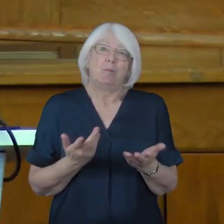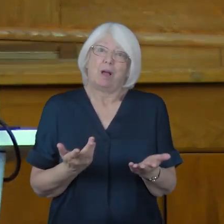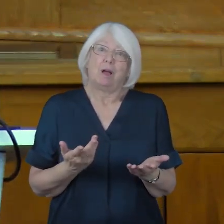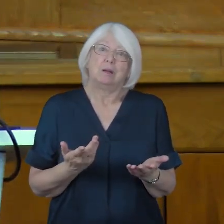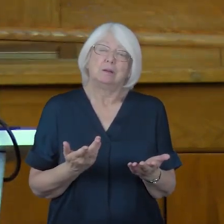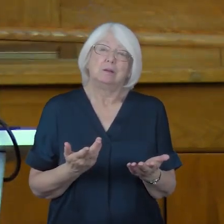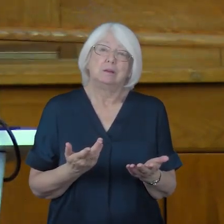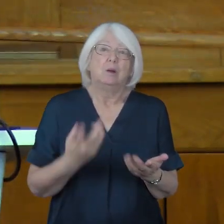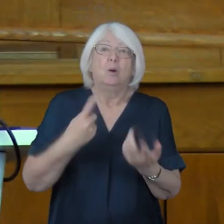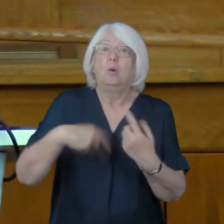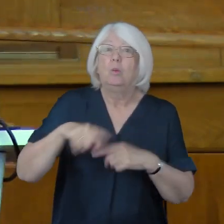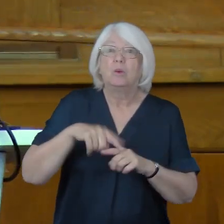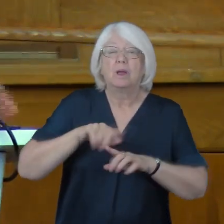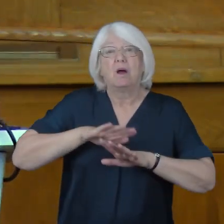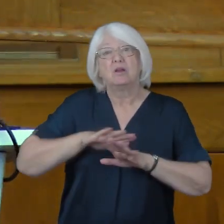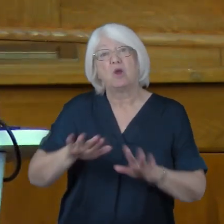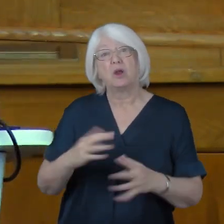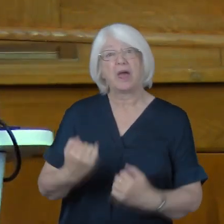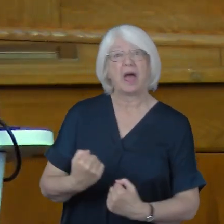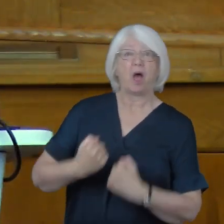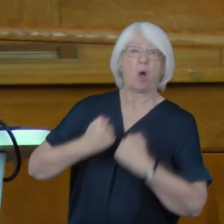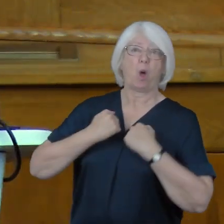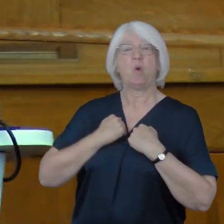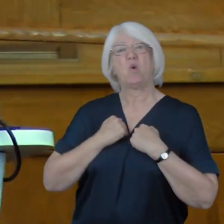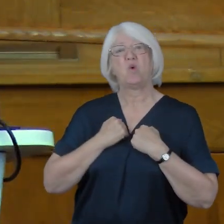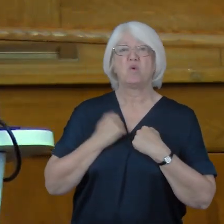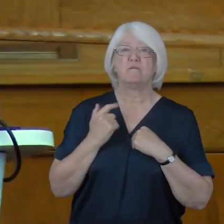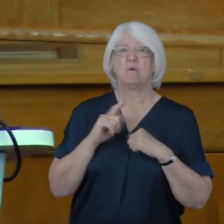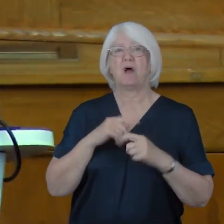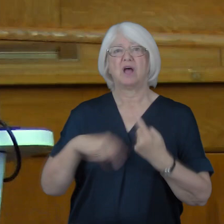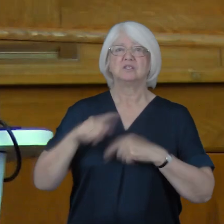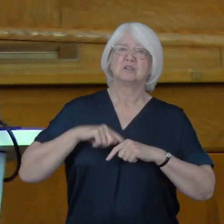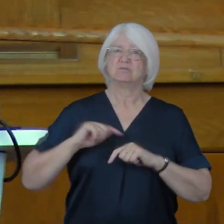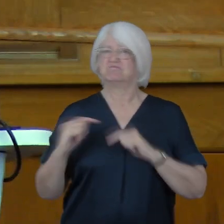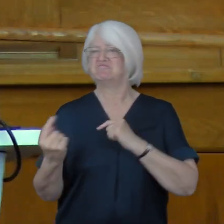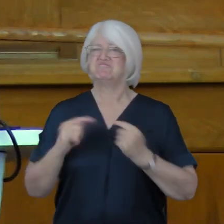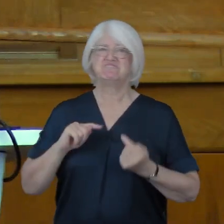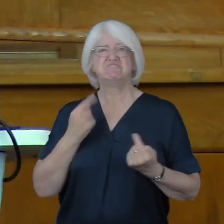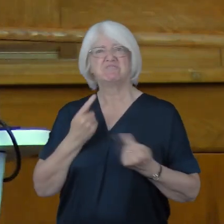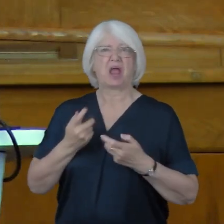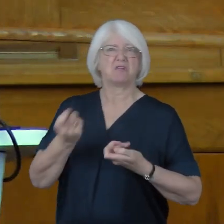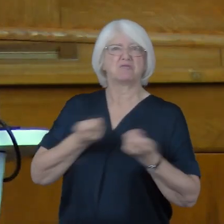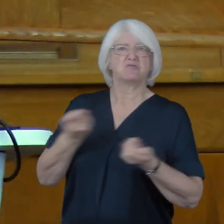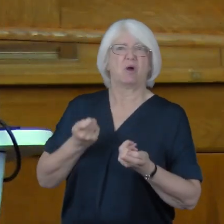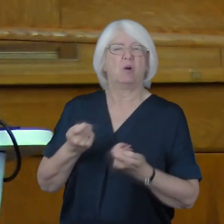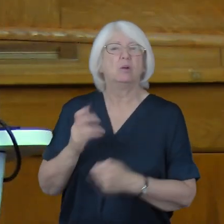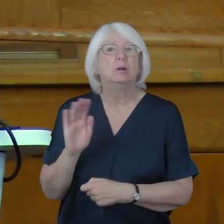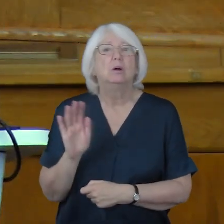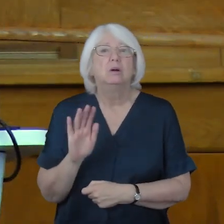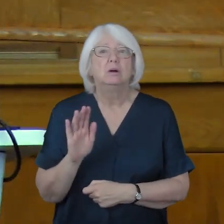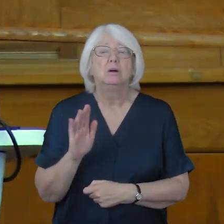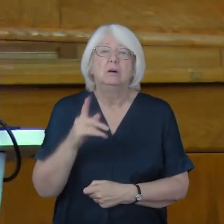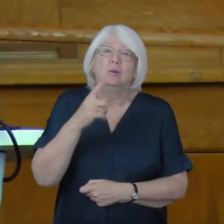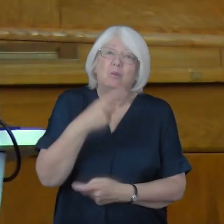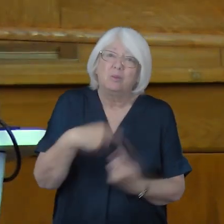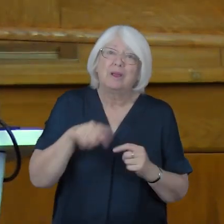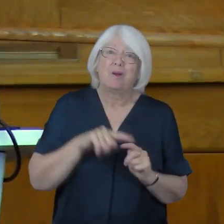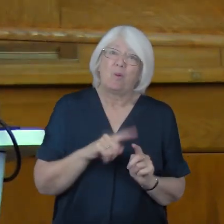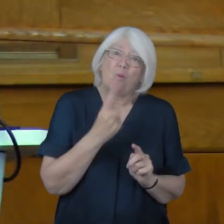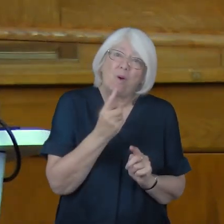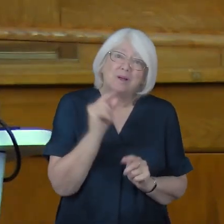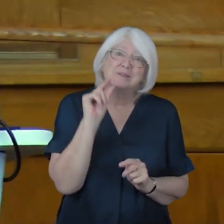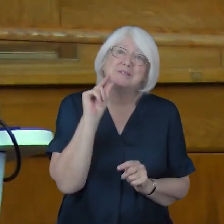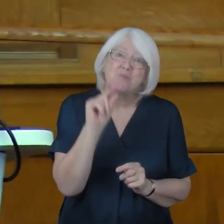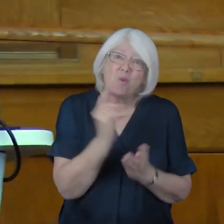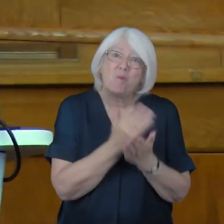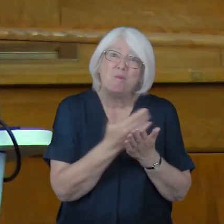We are not our own to squabble over and seek to dominate. We are one small part of